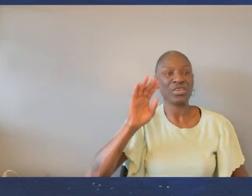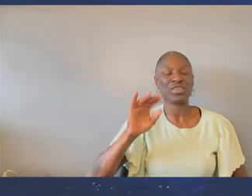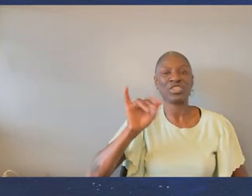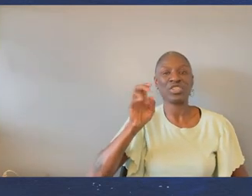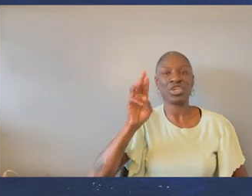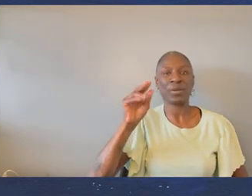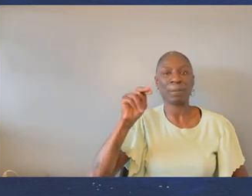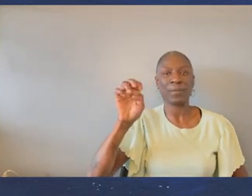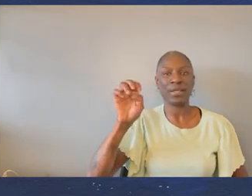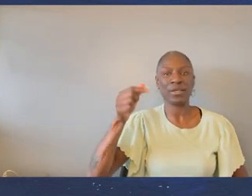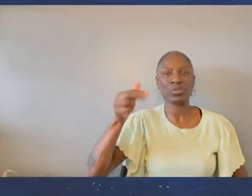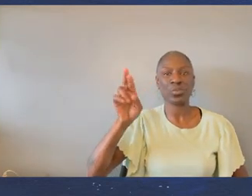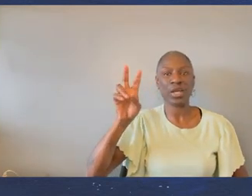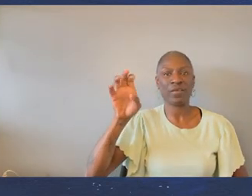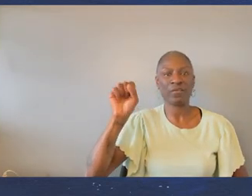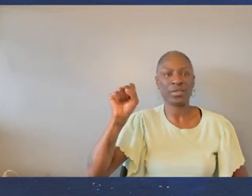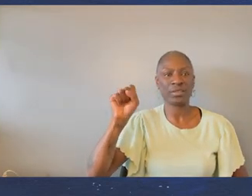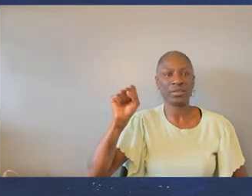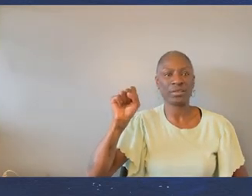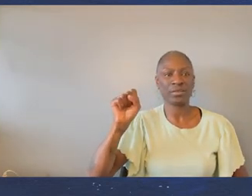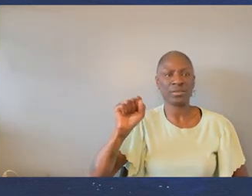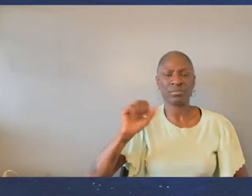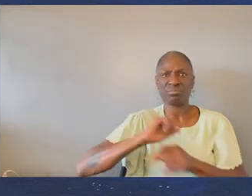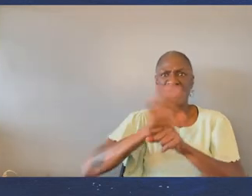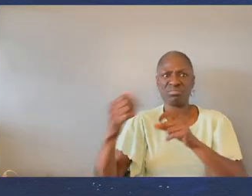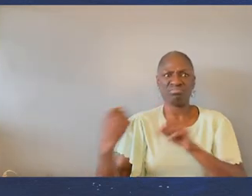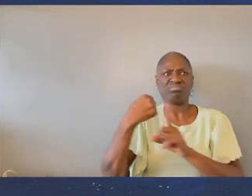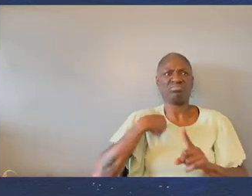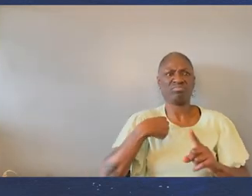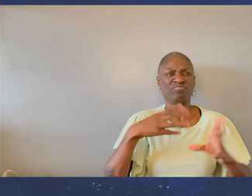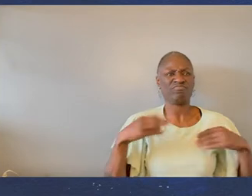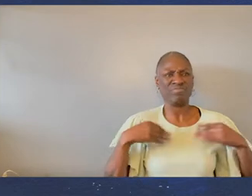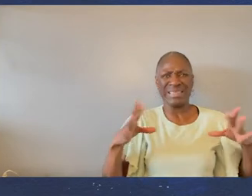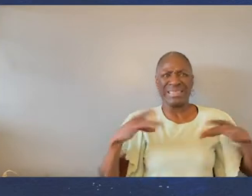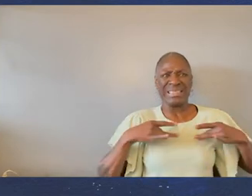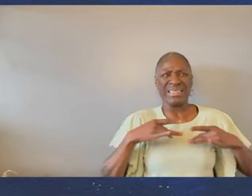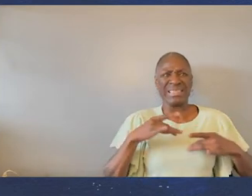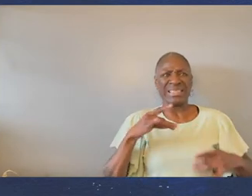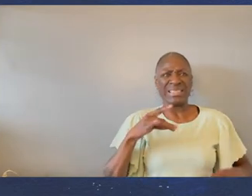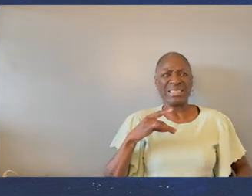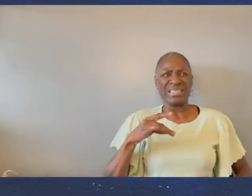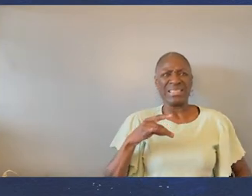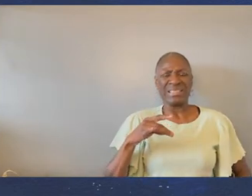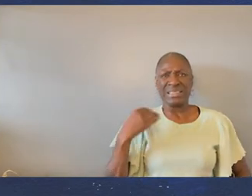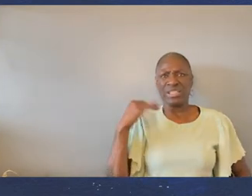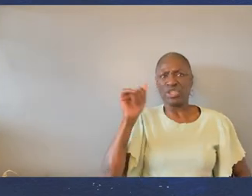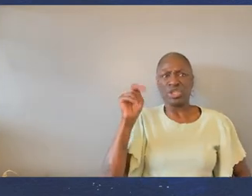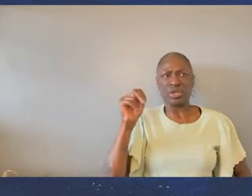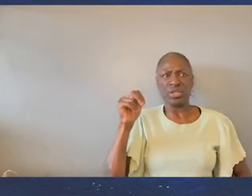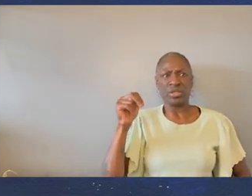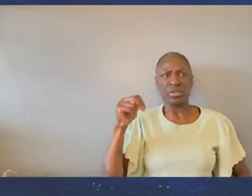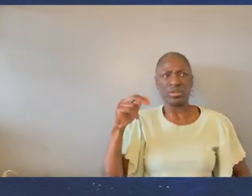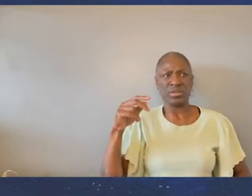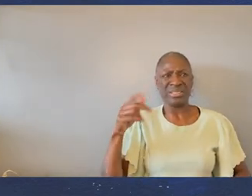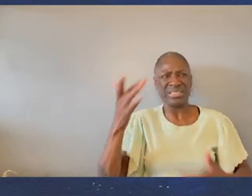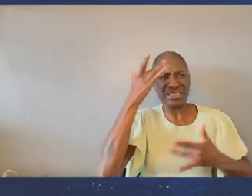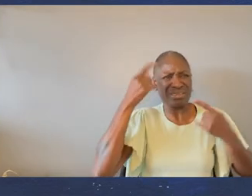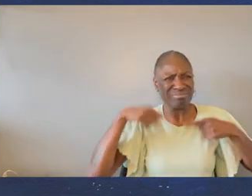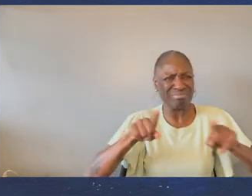Hi, my name is Derwin Grieve. How has the COVID pandemic affected me? Well, I caught COVID in January,